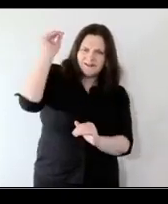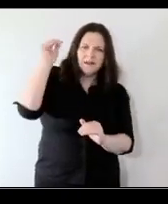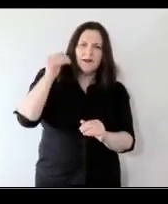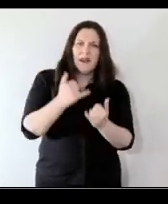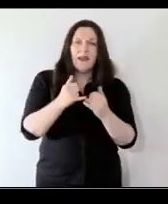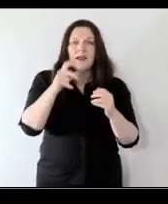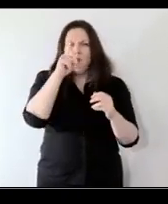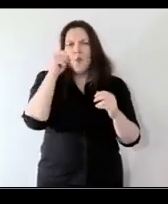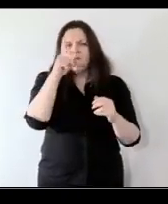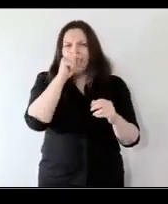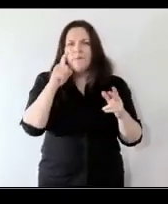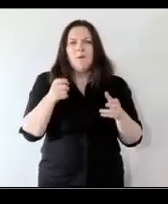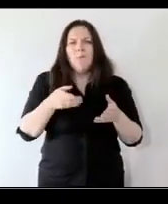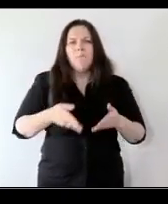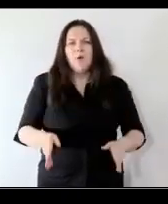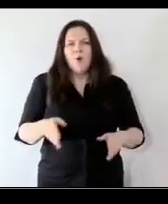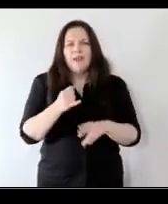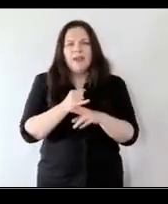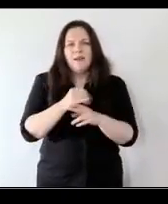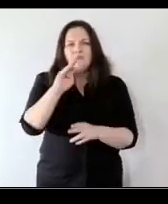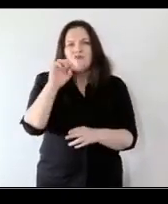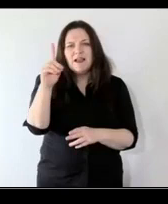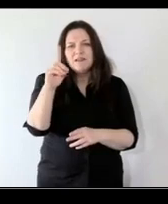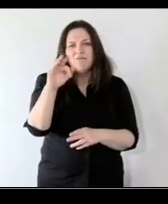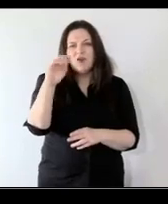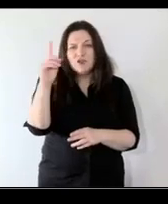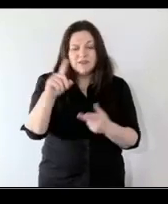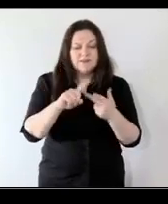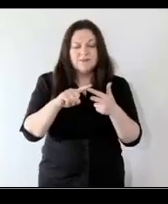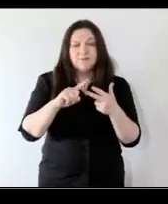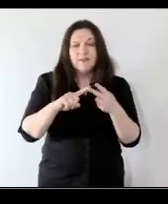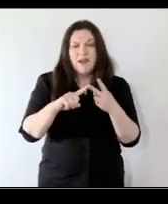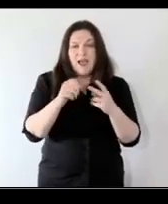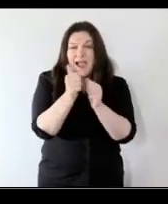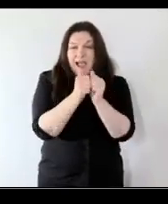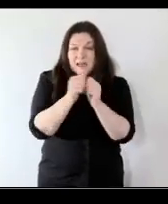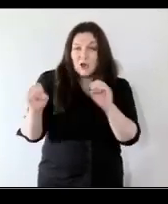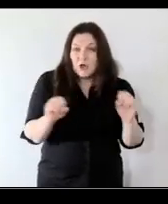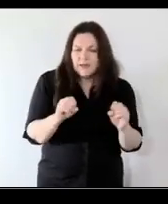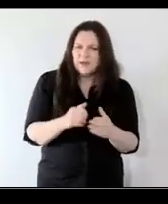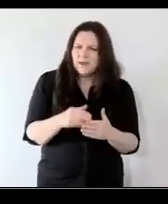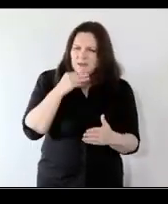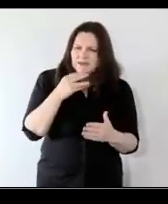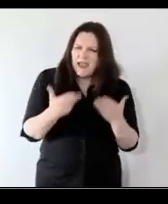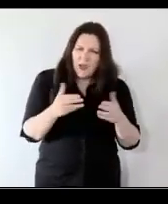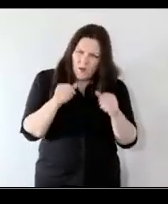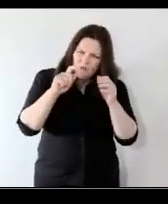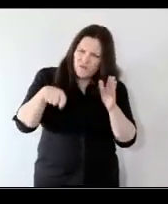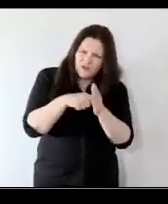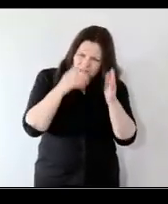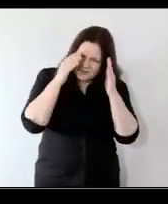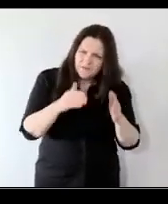born in bradford and act early and how are these i guess projects addressing everything we've just talked about inequality and disadvantage